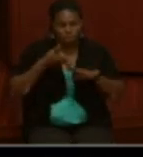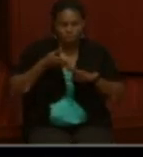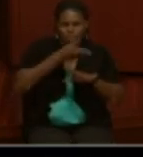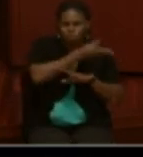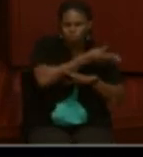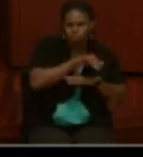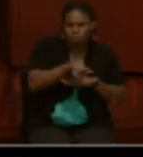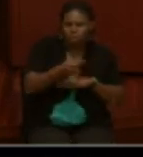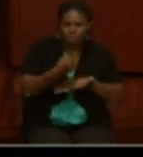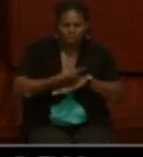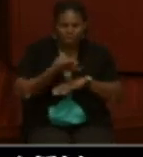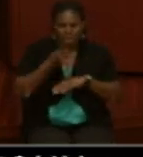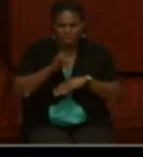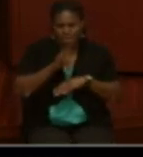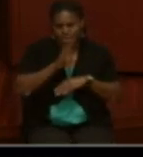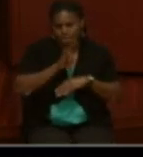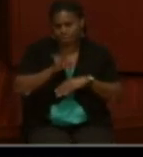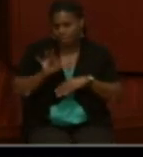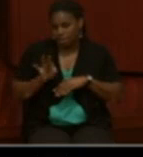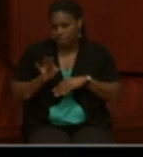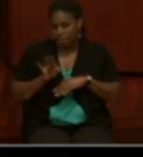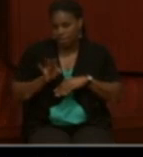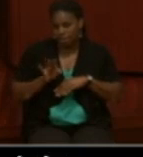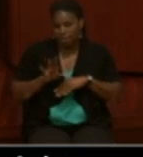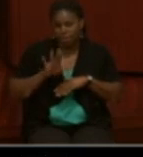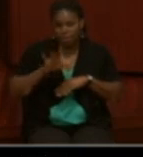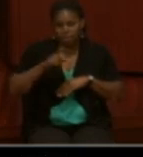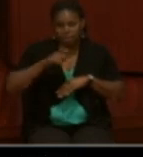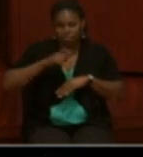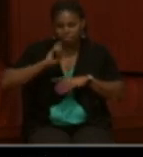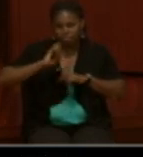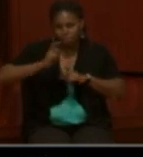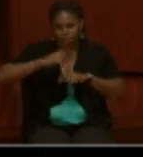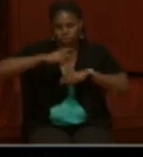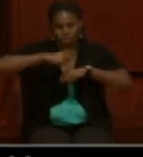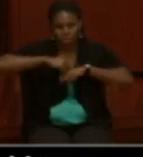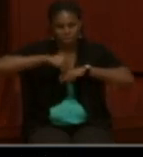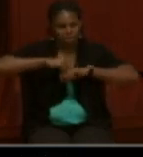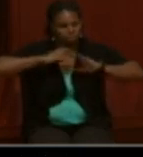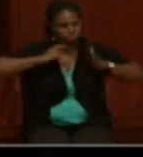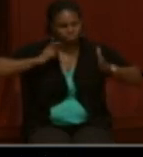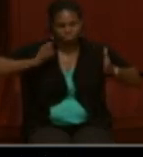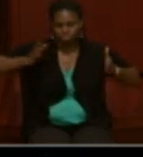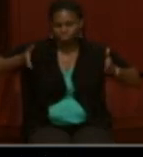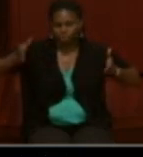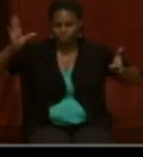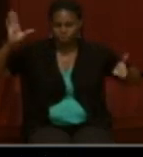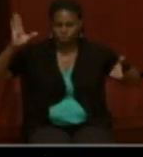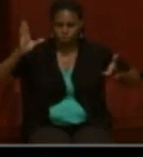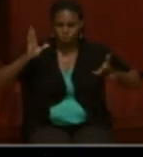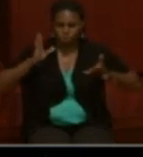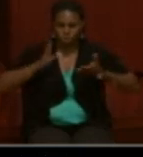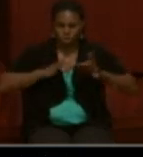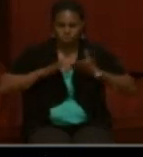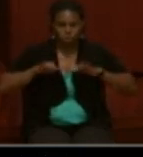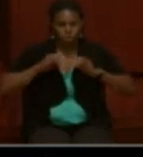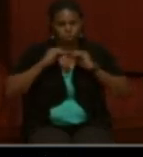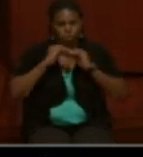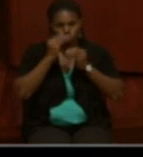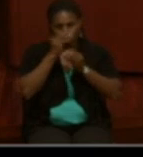that date in 1879. So that gives you a timeframe to kind of narrow down where you could do further research.